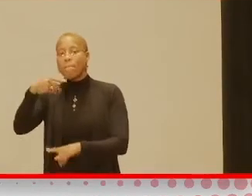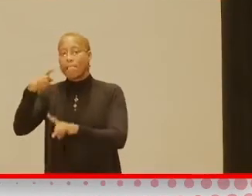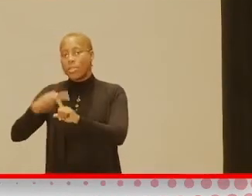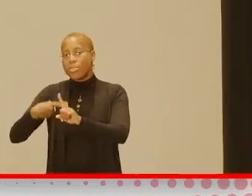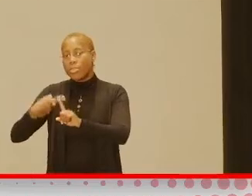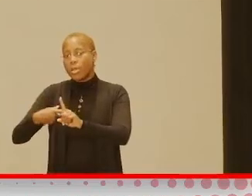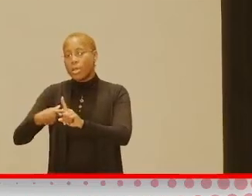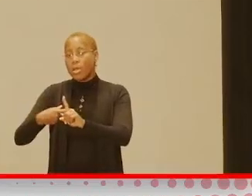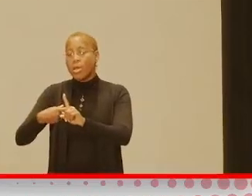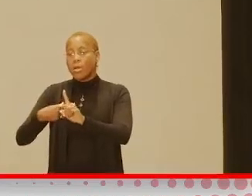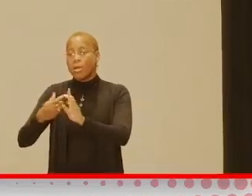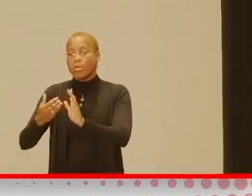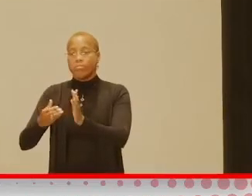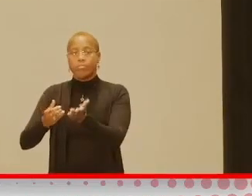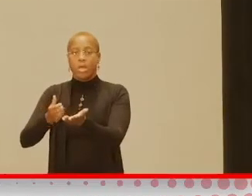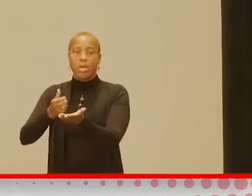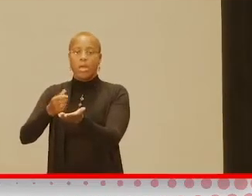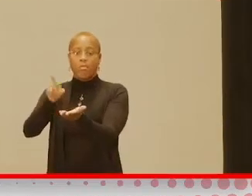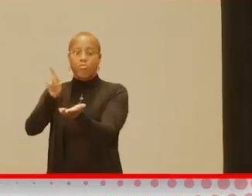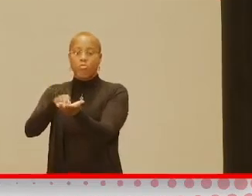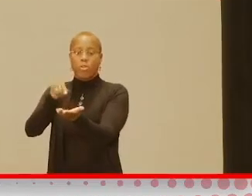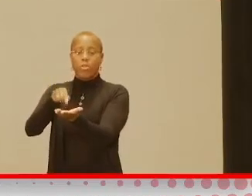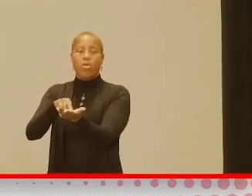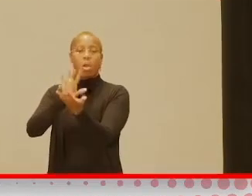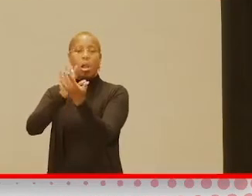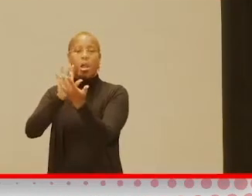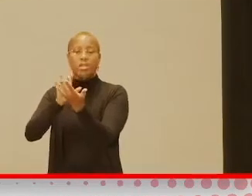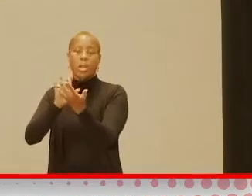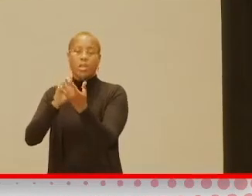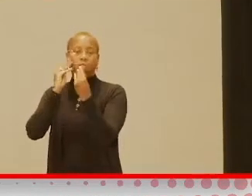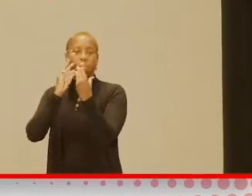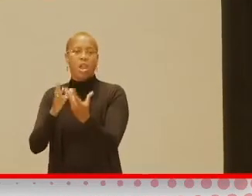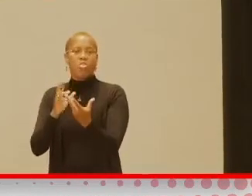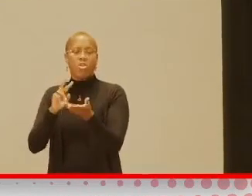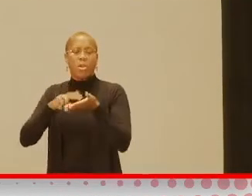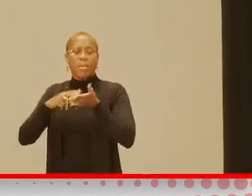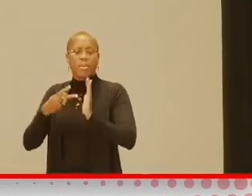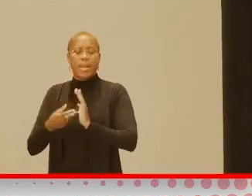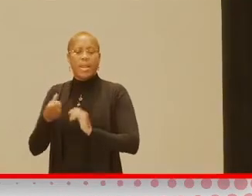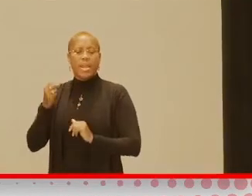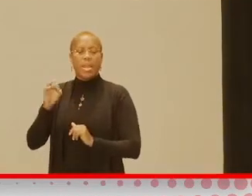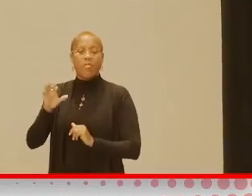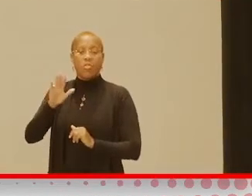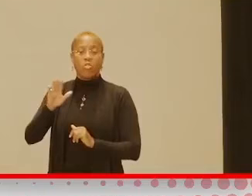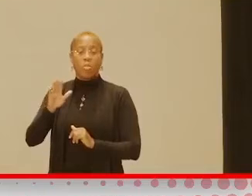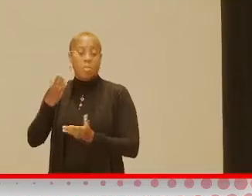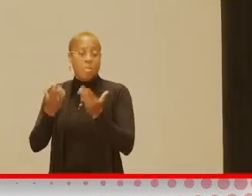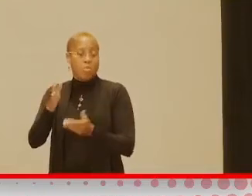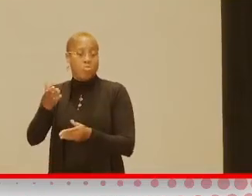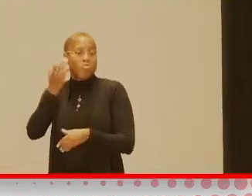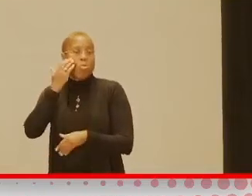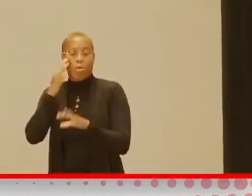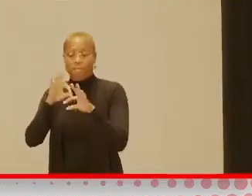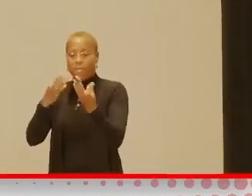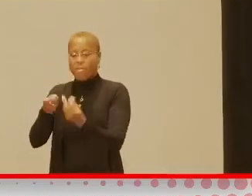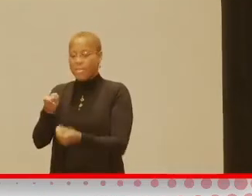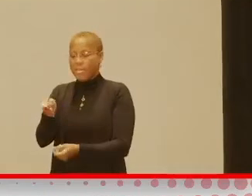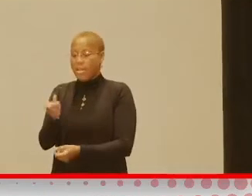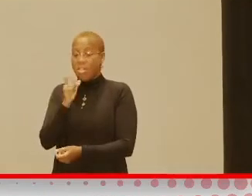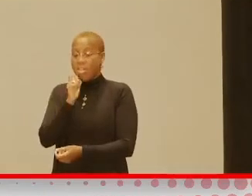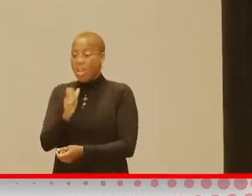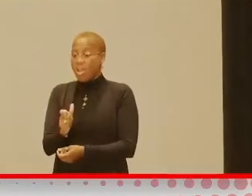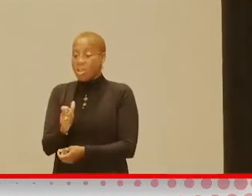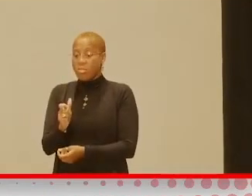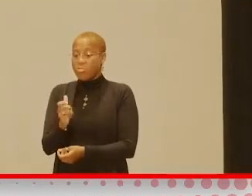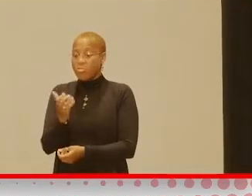our contact information on, you know, so if a child is, you know, perhaps you know a family that doesn't realize their